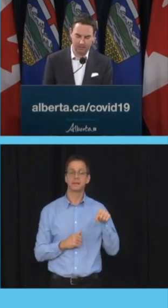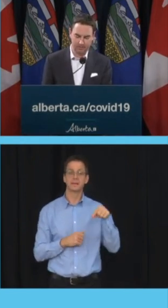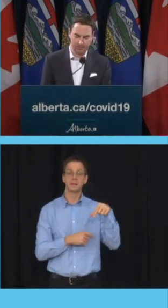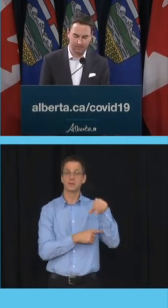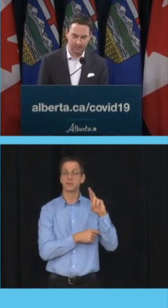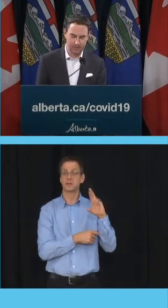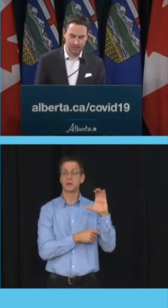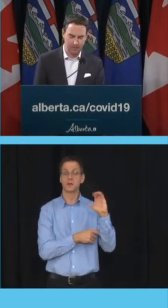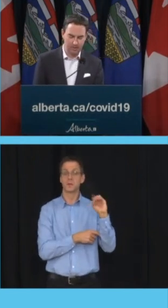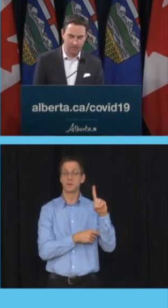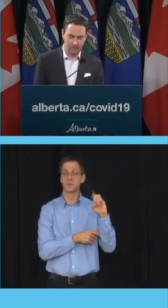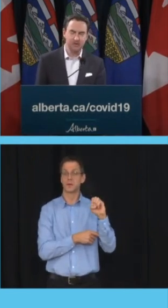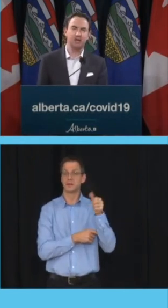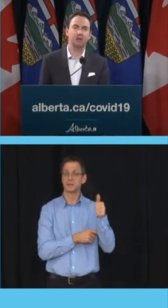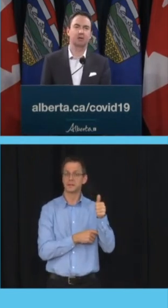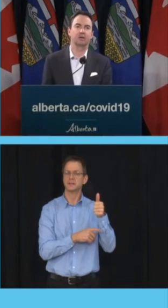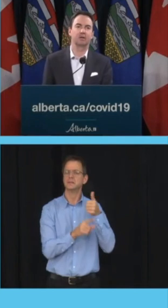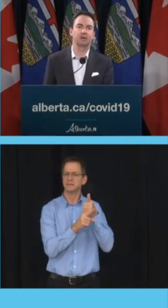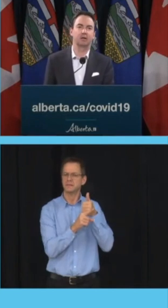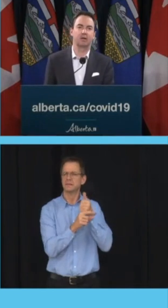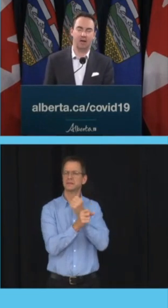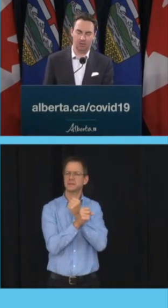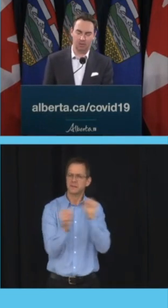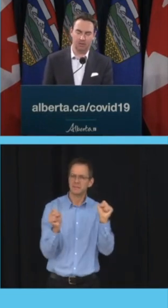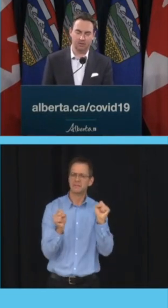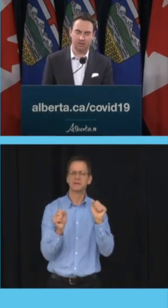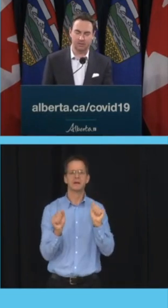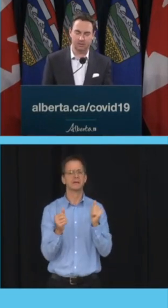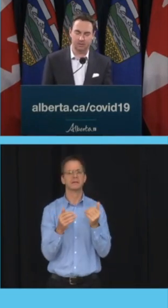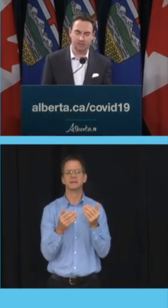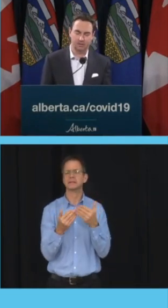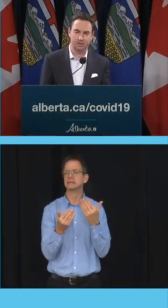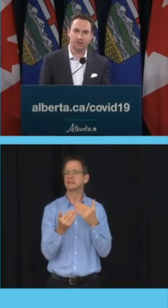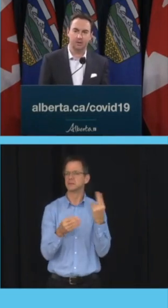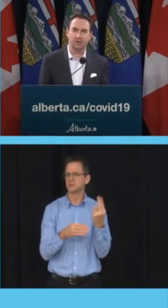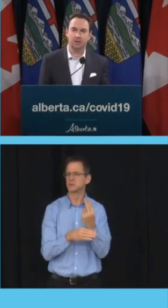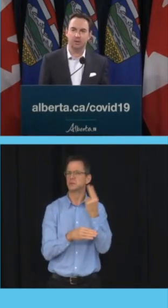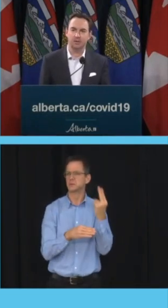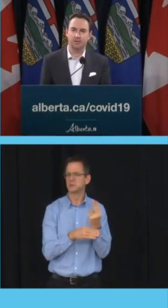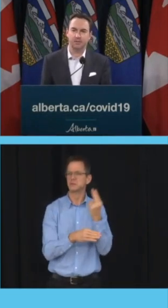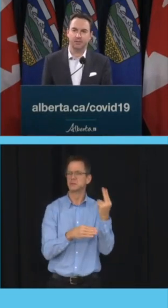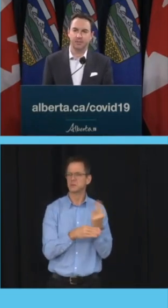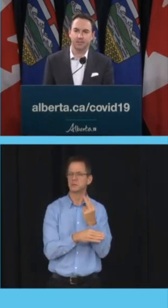of our REB program. So let's take a look at how it works.